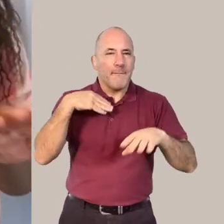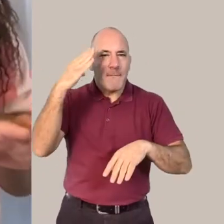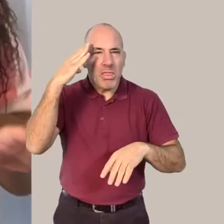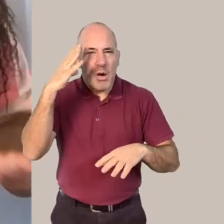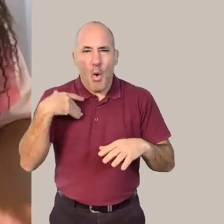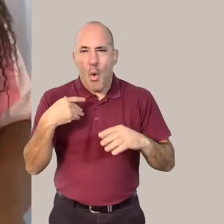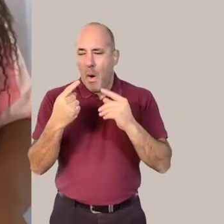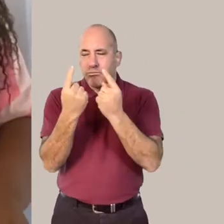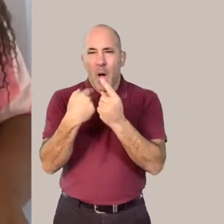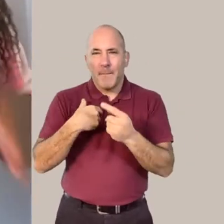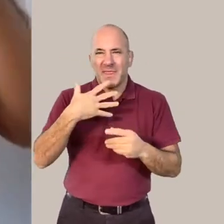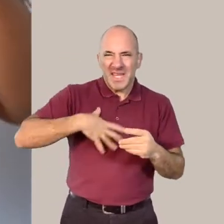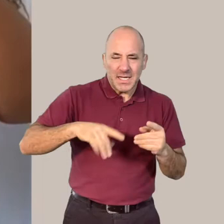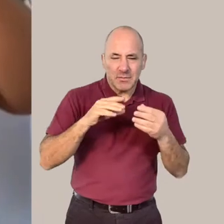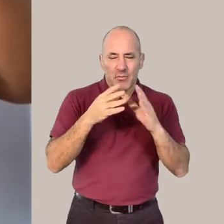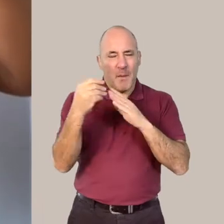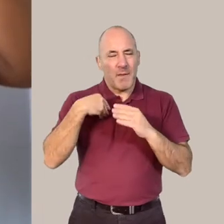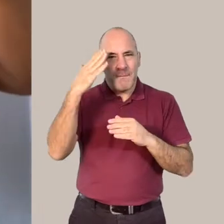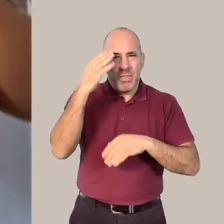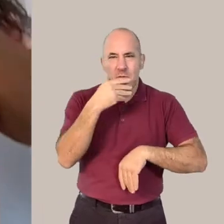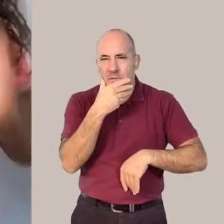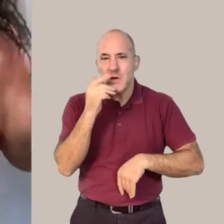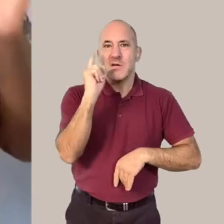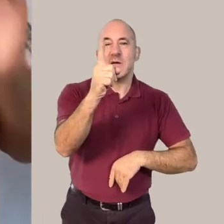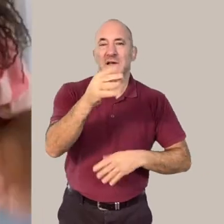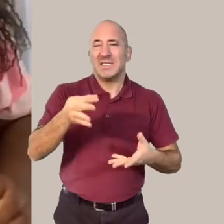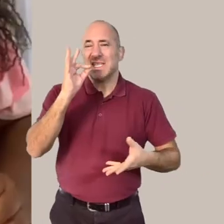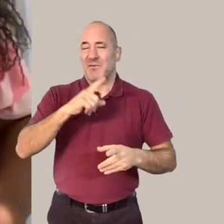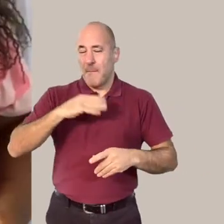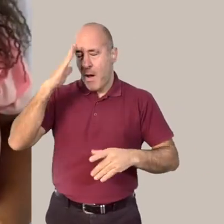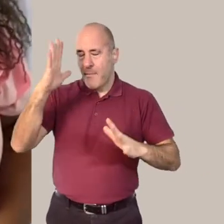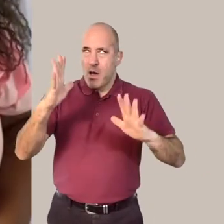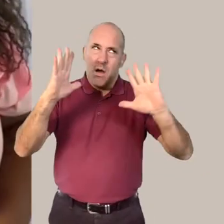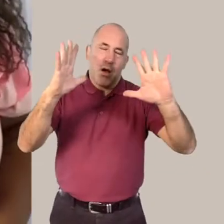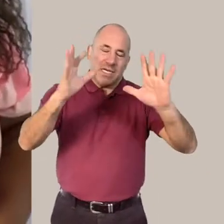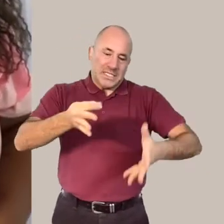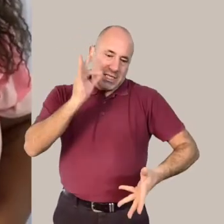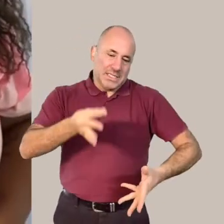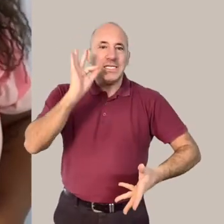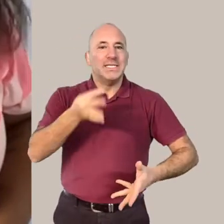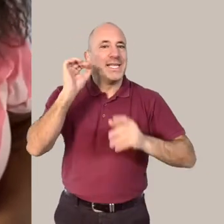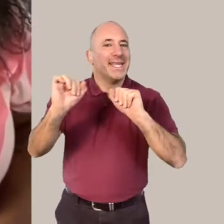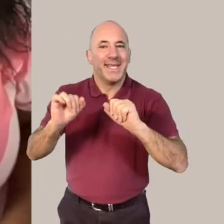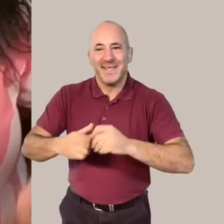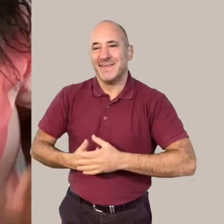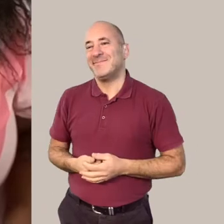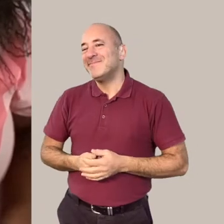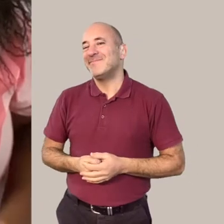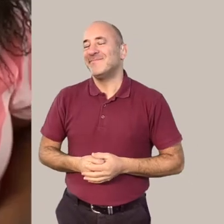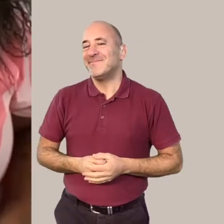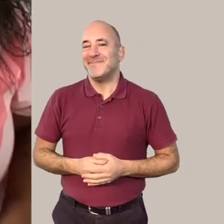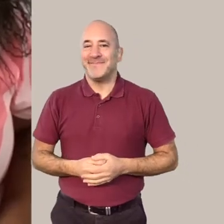prop would my mother have? I know, I would definitely need a cup of tea because my mum